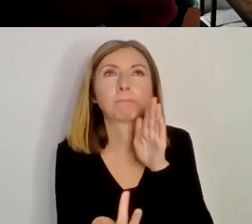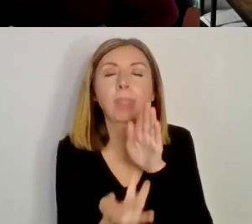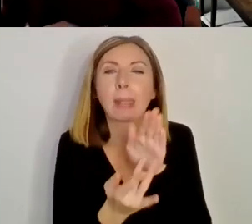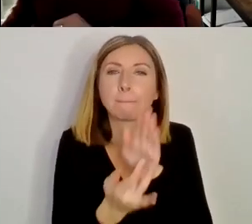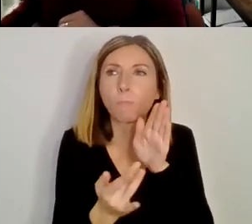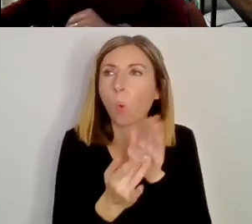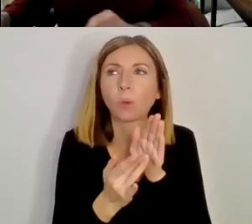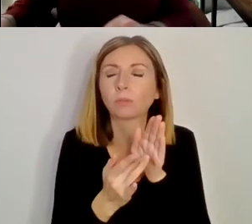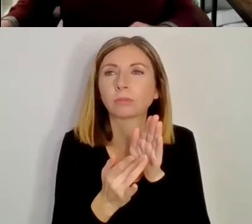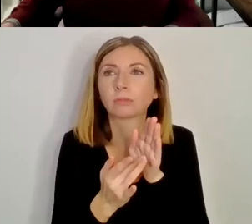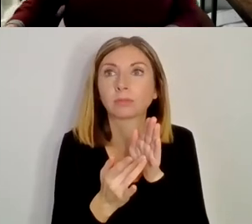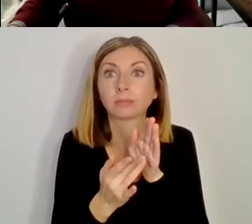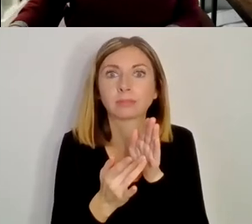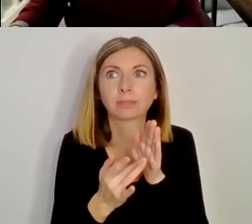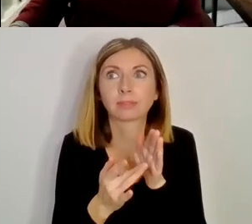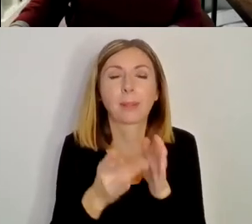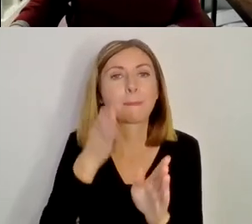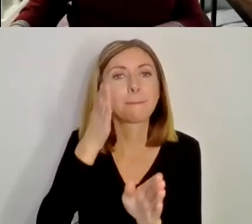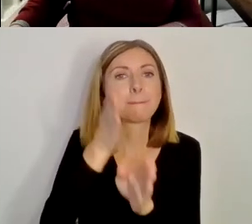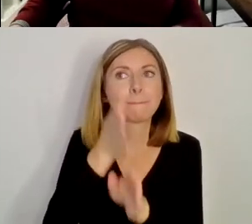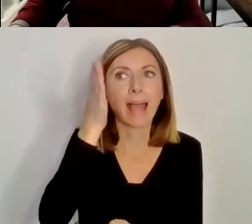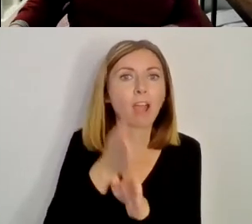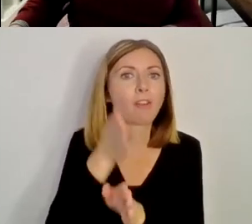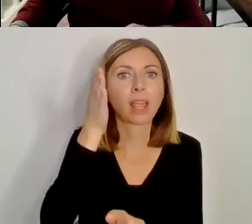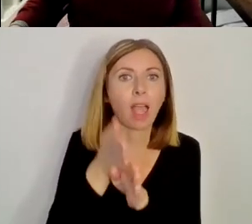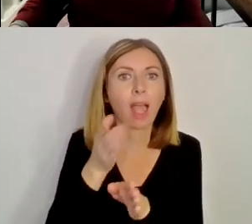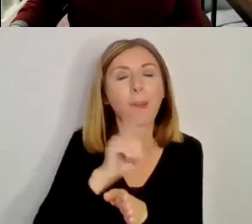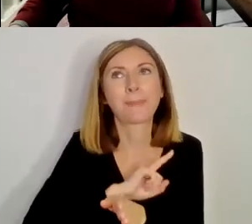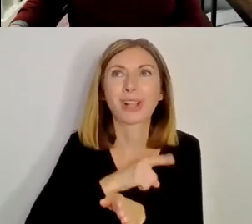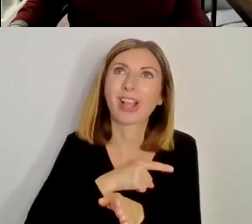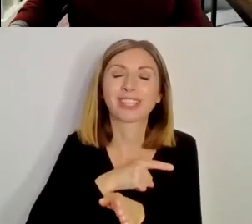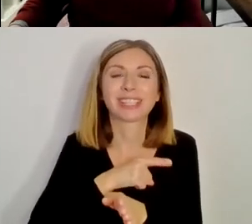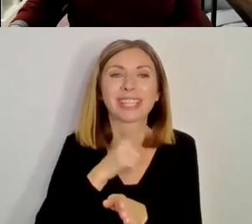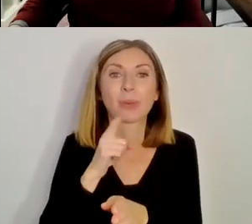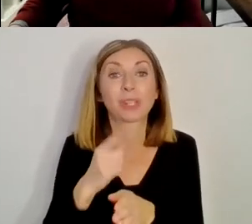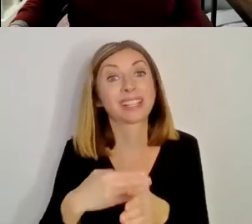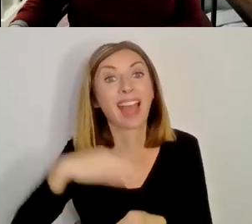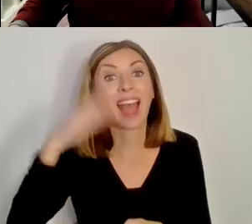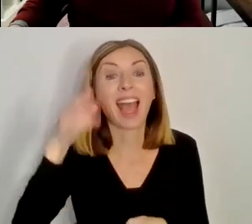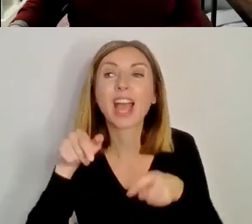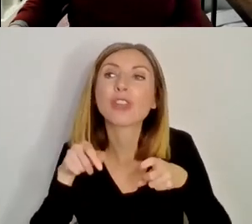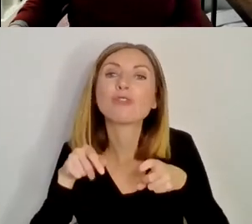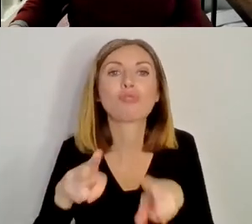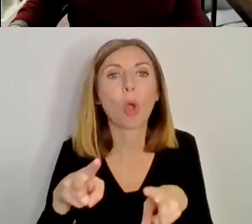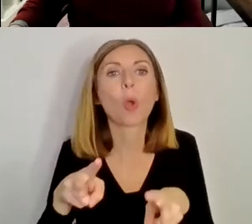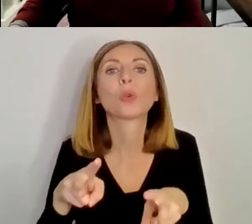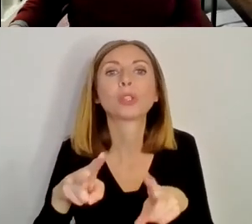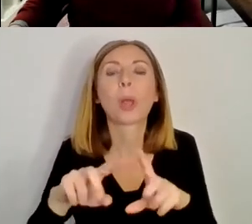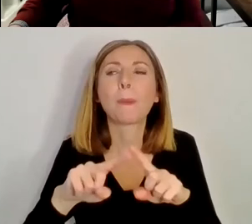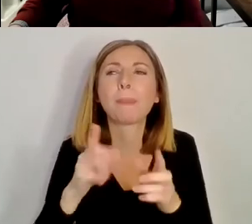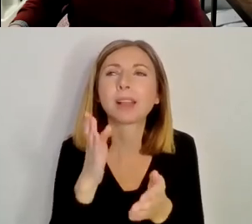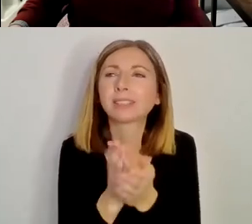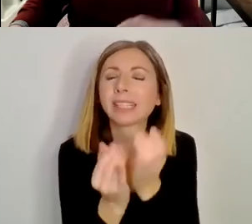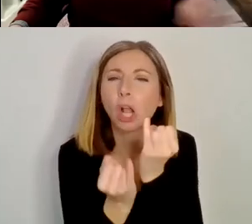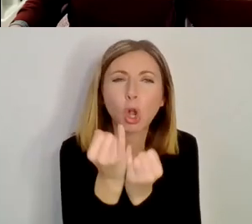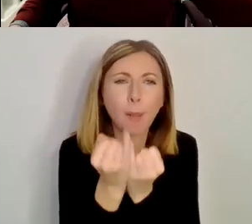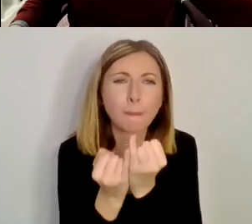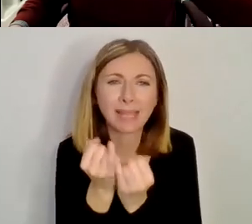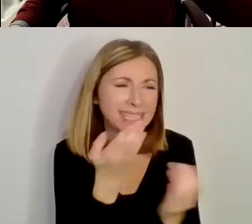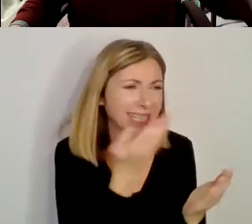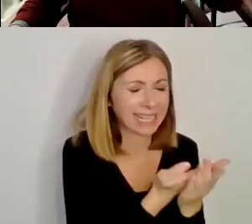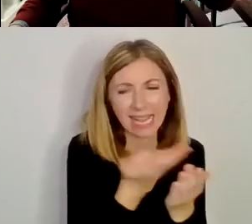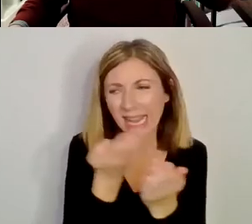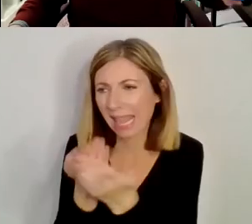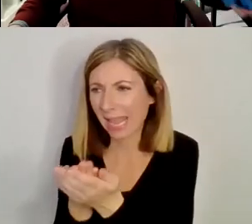barrier at all because it was the high road, but also the competing claims of the Picts